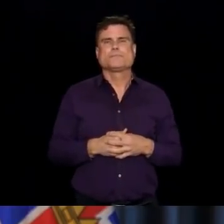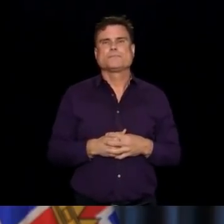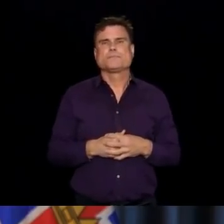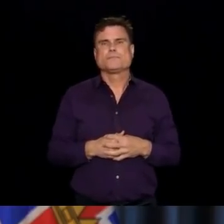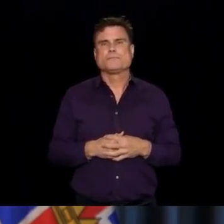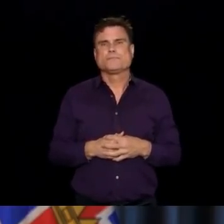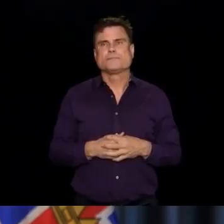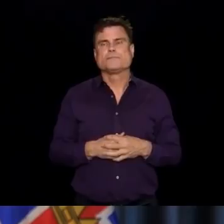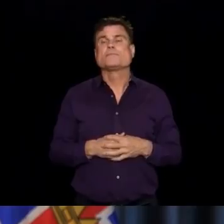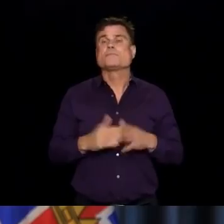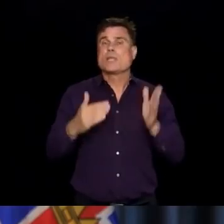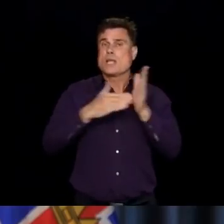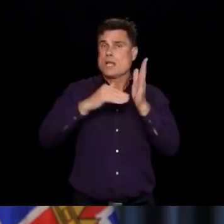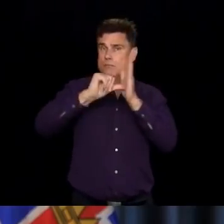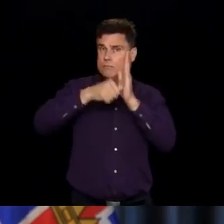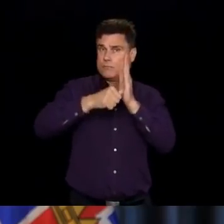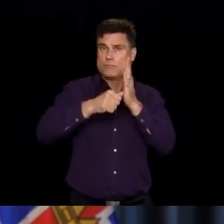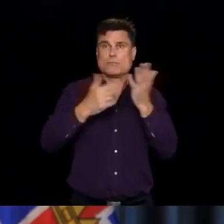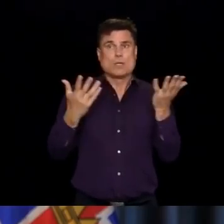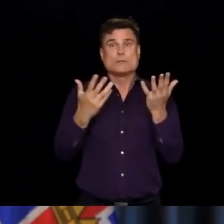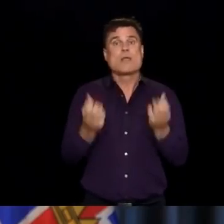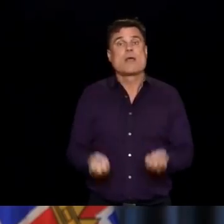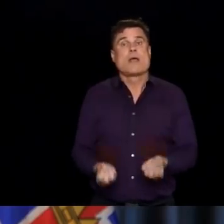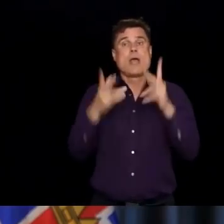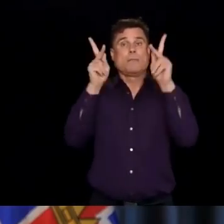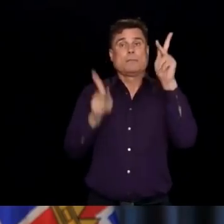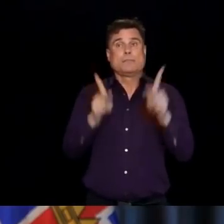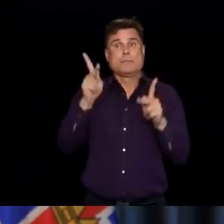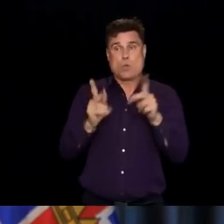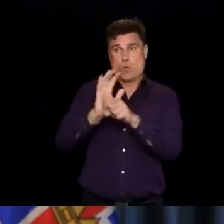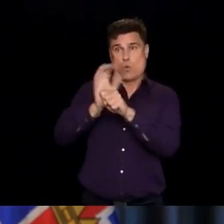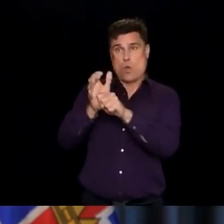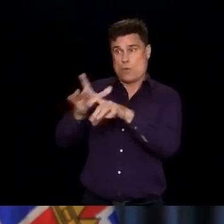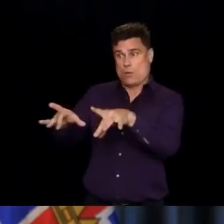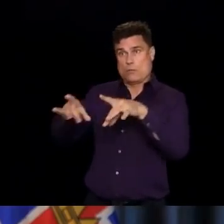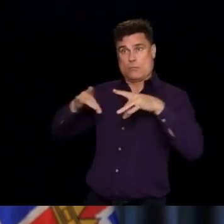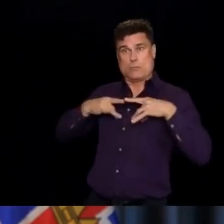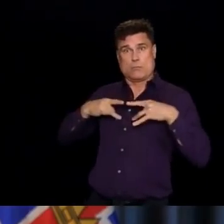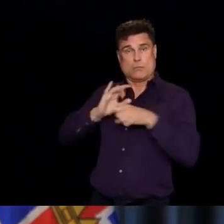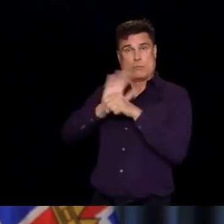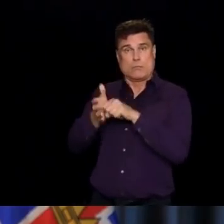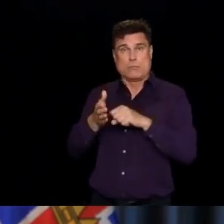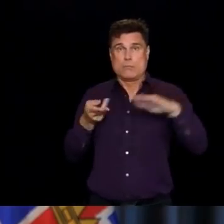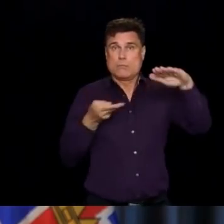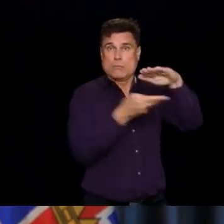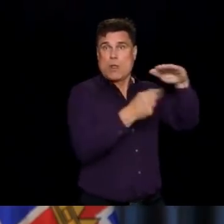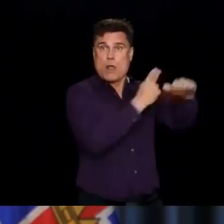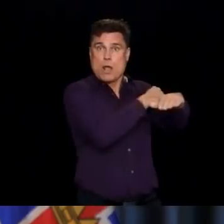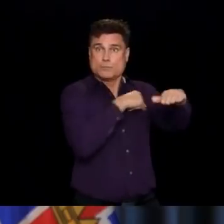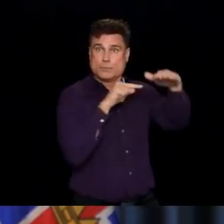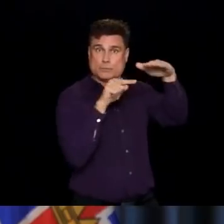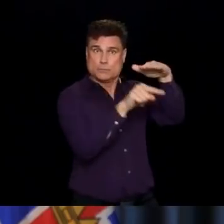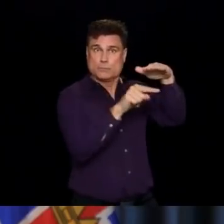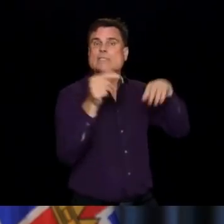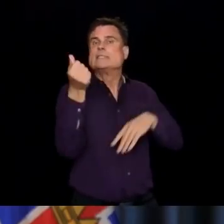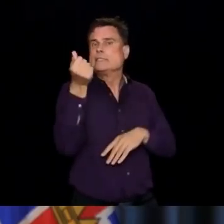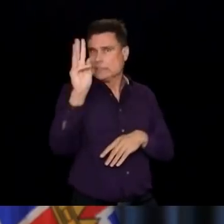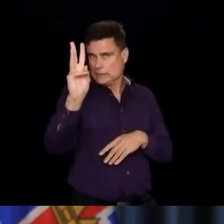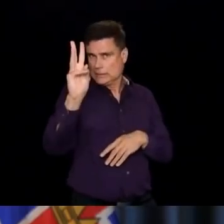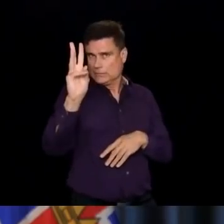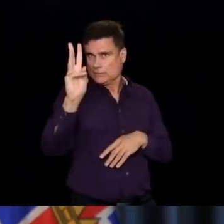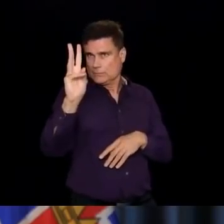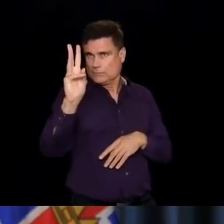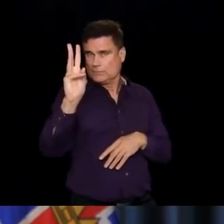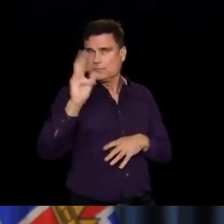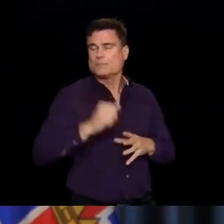16 people in hospital, nine in Fraser Health and seven in Vancouver Coastal Health and disproportionately in Fraser Health they are part of the